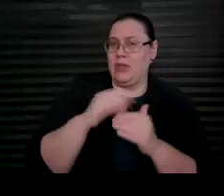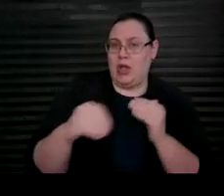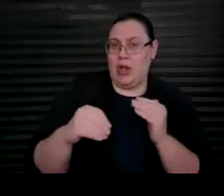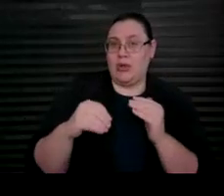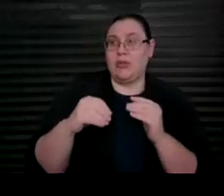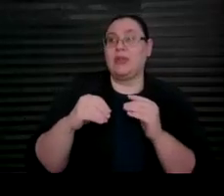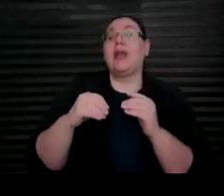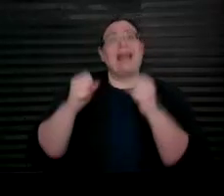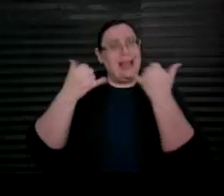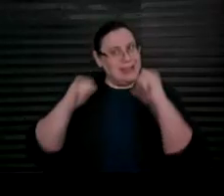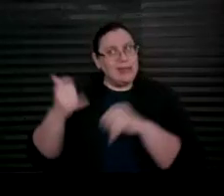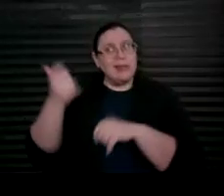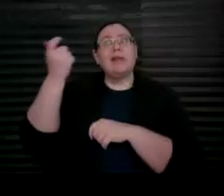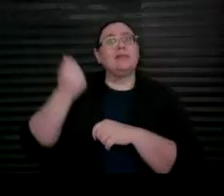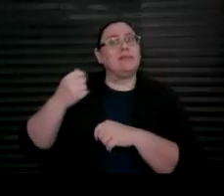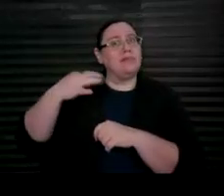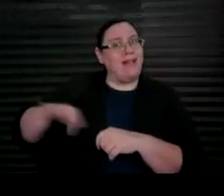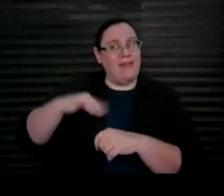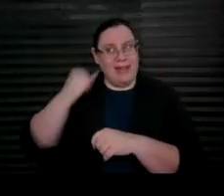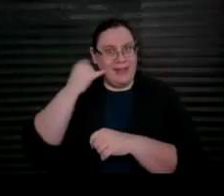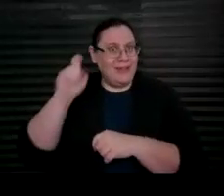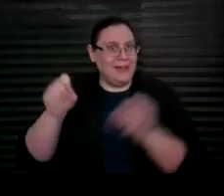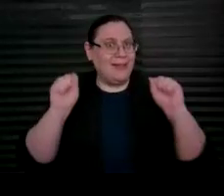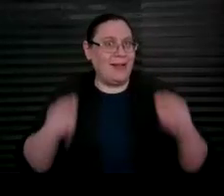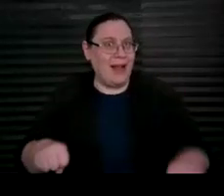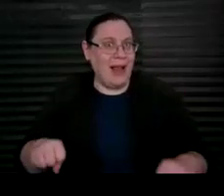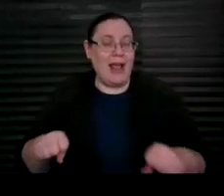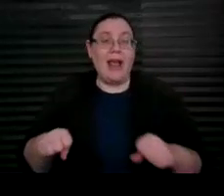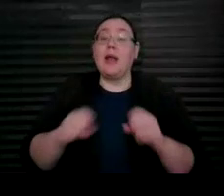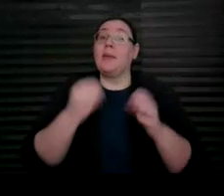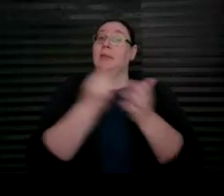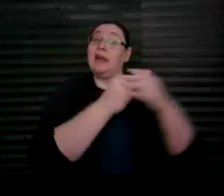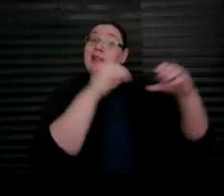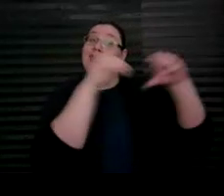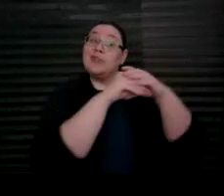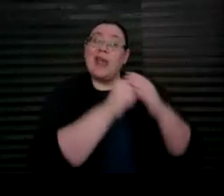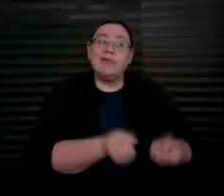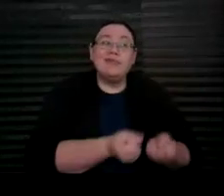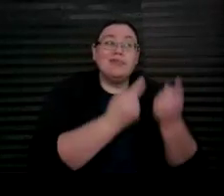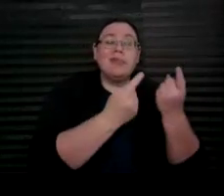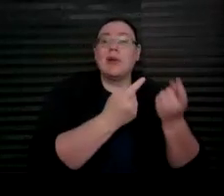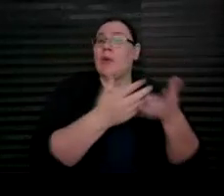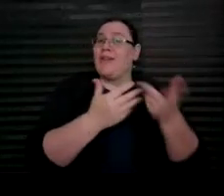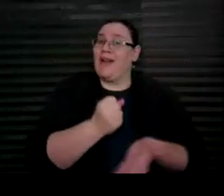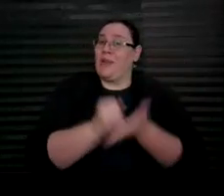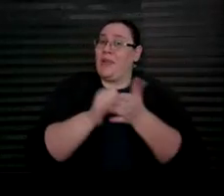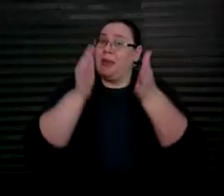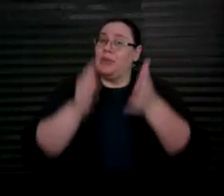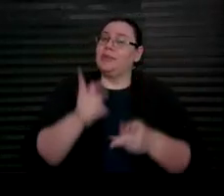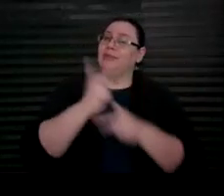if they need them. The savings can be spent on things that help the person stay healthy,